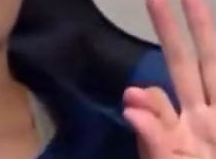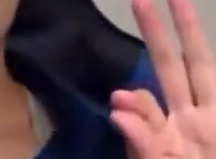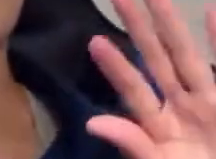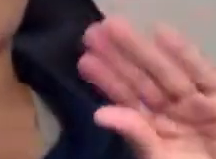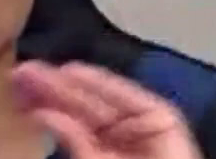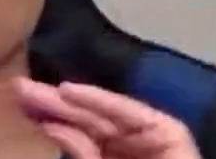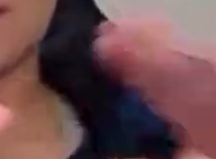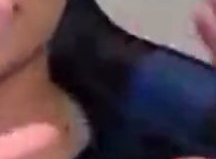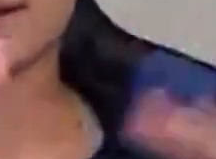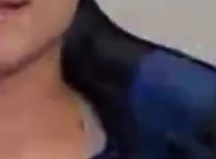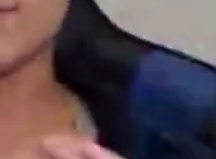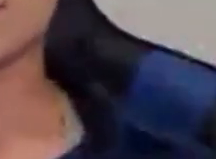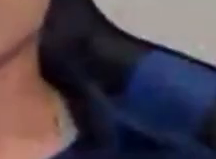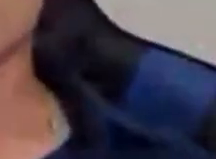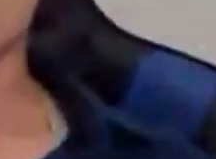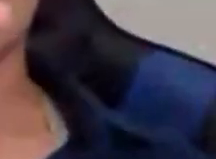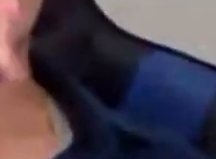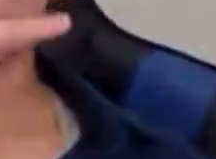That's a hard one.